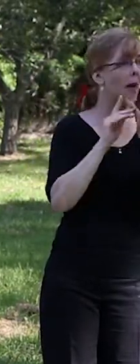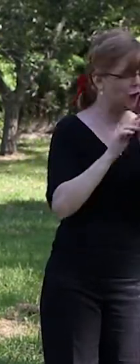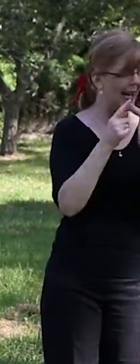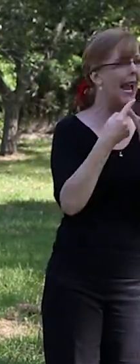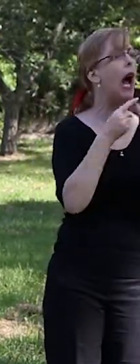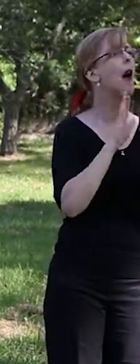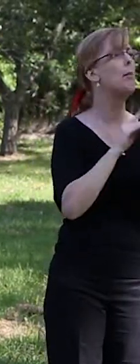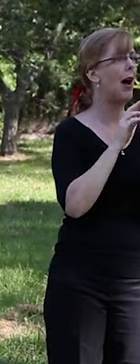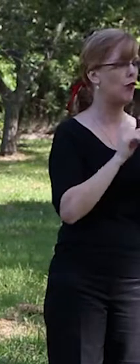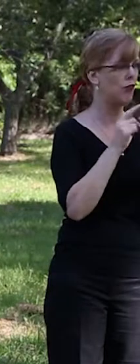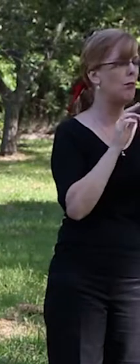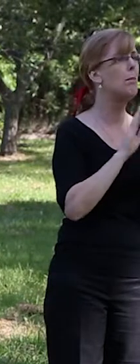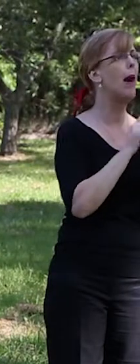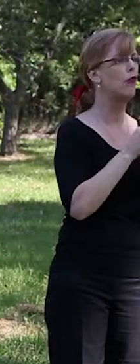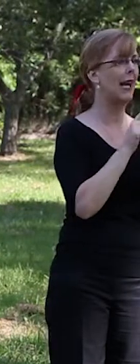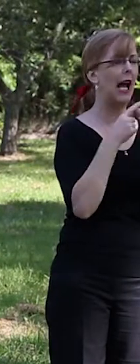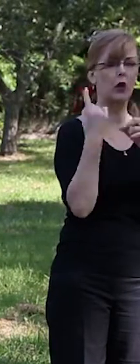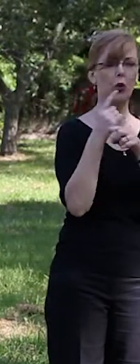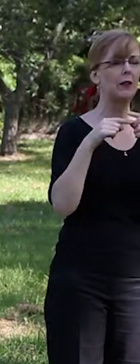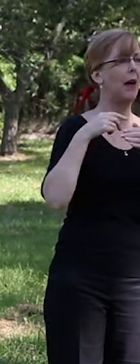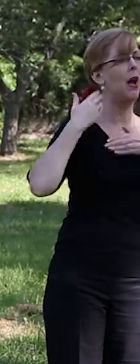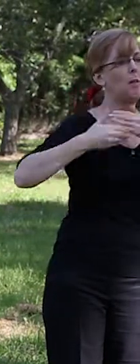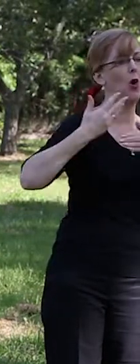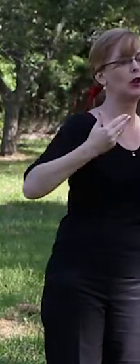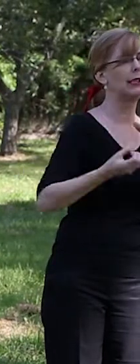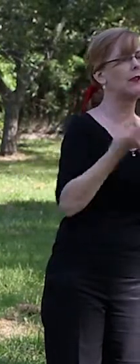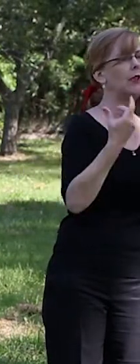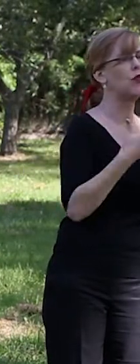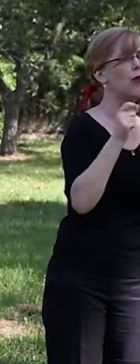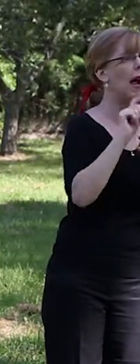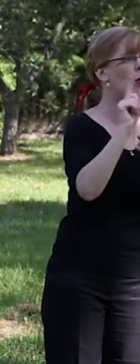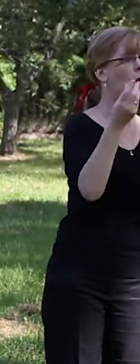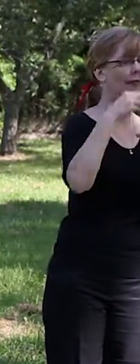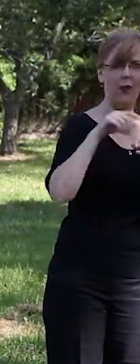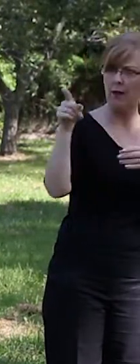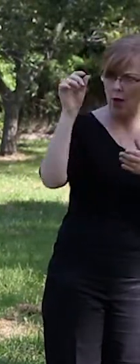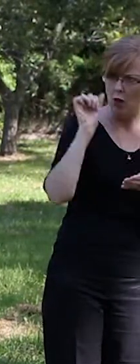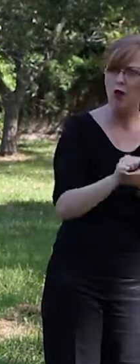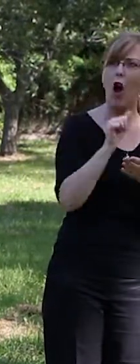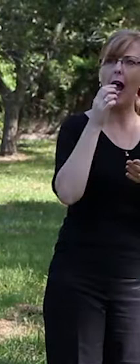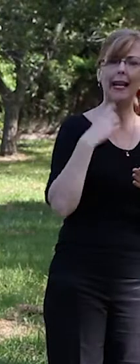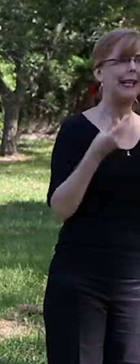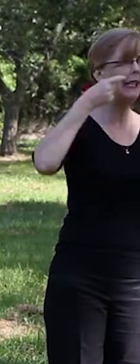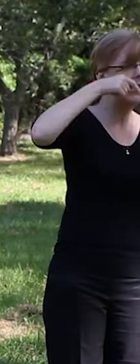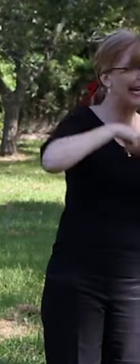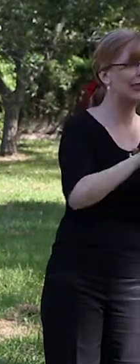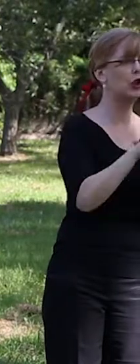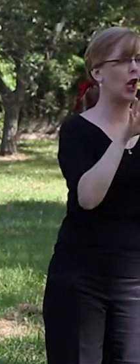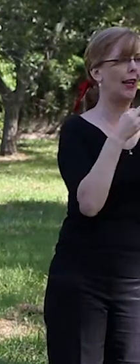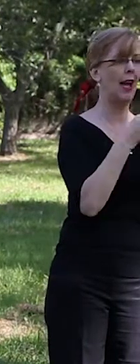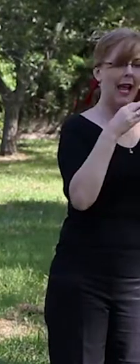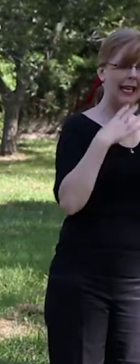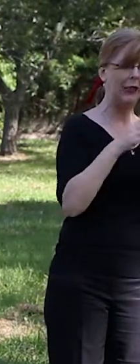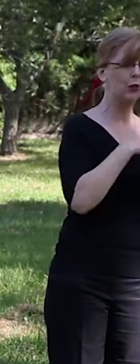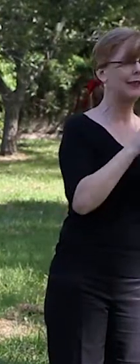Maria, Maria. Maria outlined the process of developing a RAP and what it entails, and you're right, need to have internally, you need to have the culture right